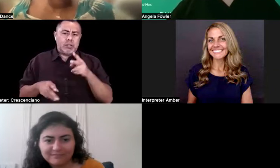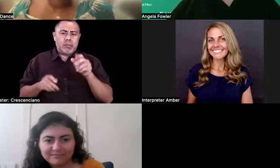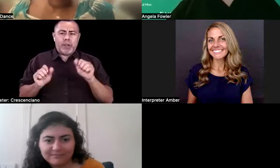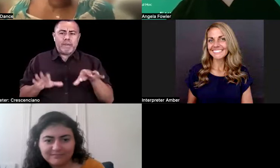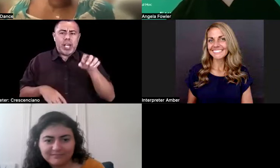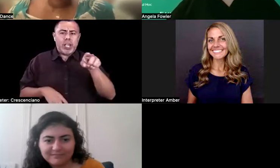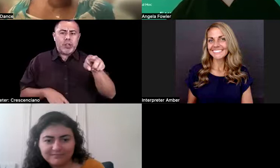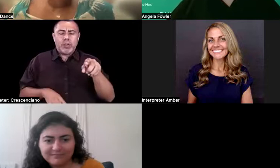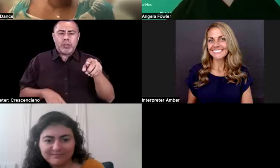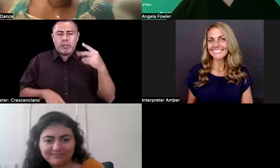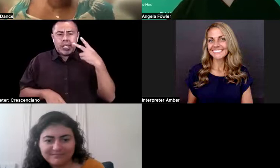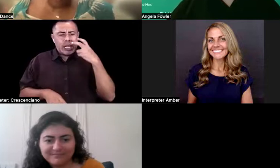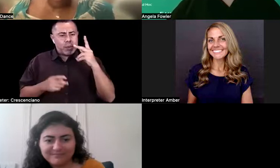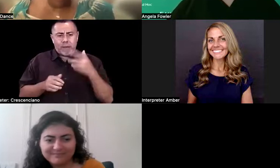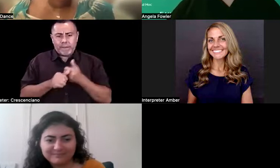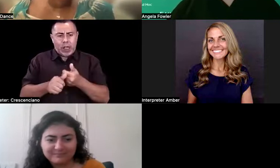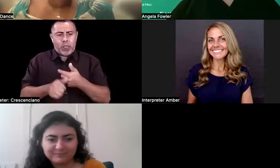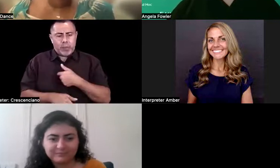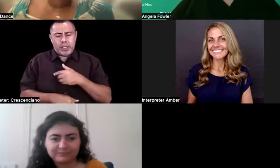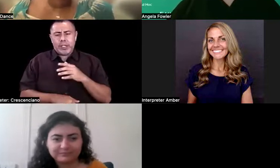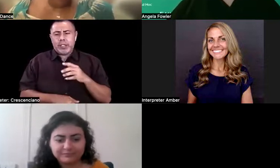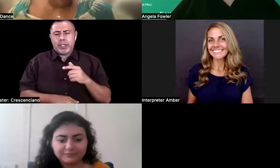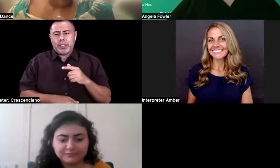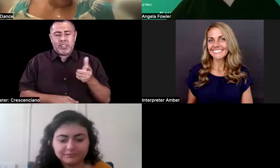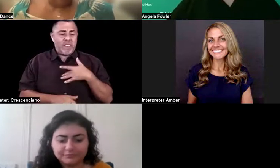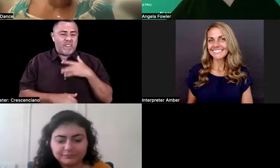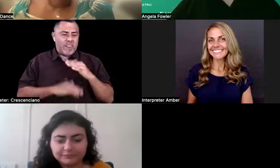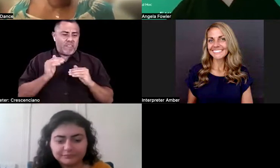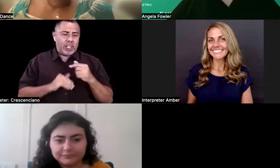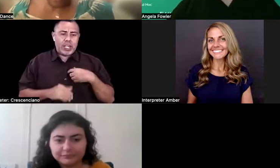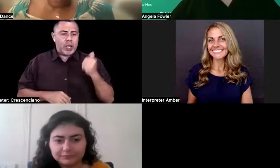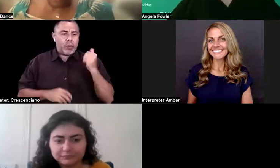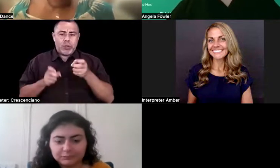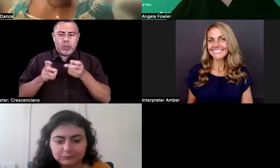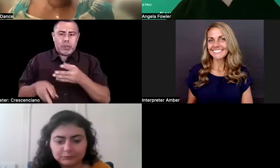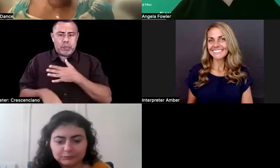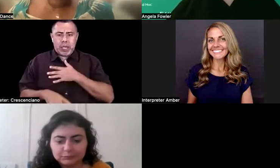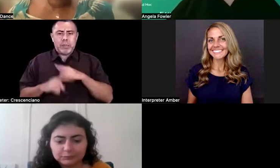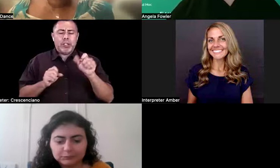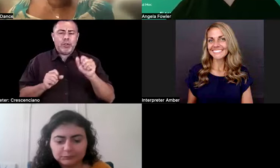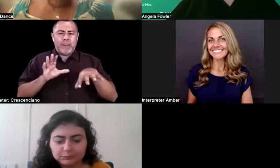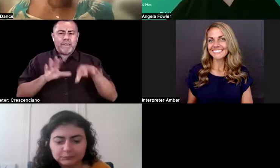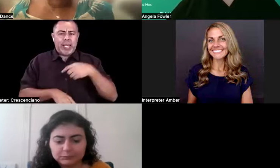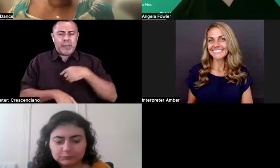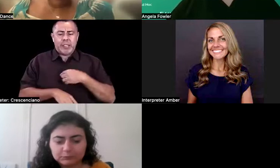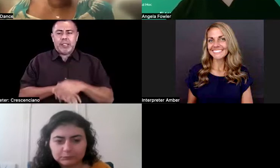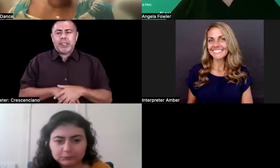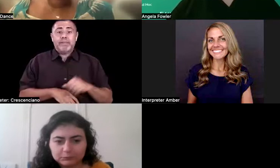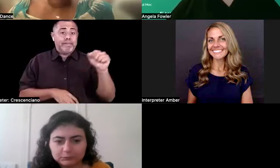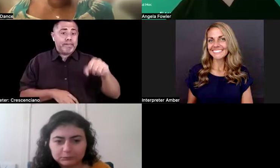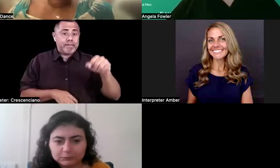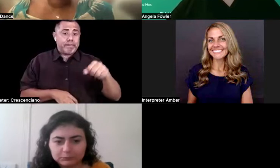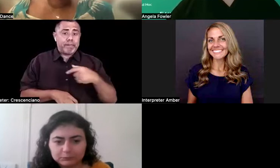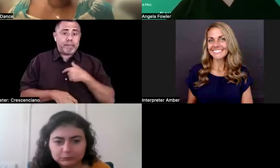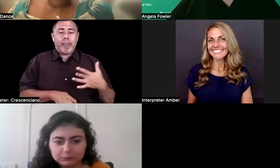feel free. Um, I'm not going to drop my social in the chat, but feel free to find me. And yeah, because I feel like